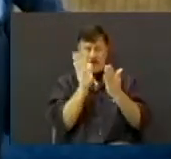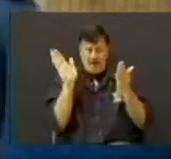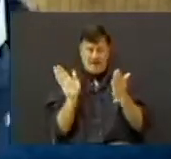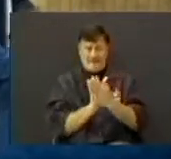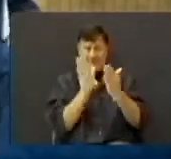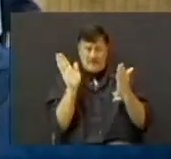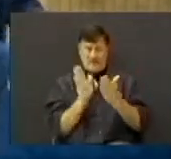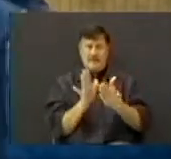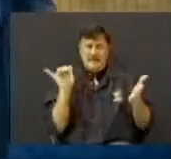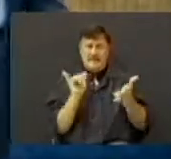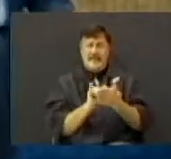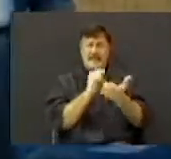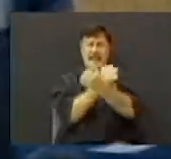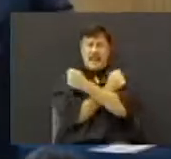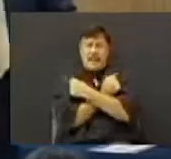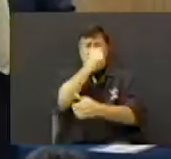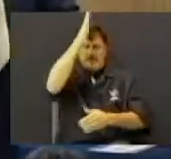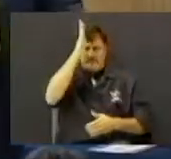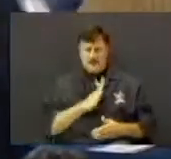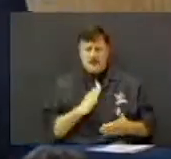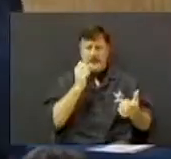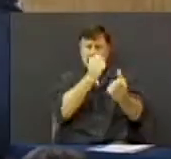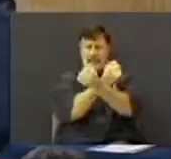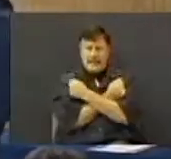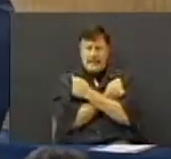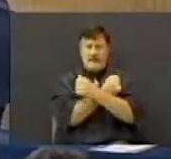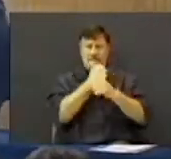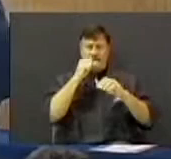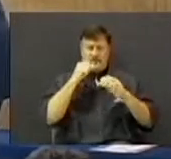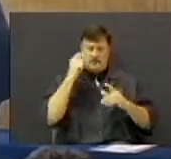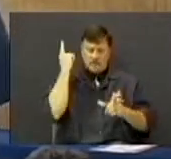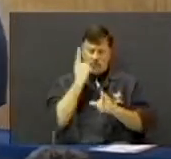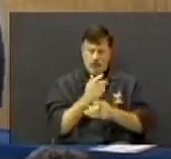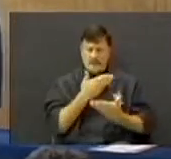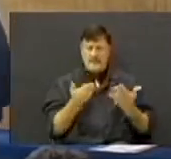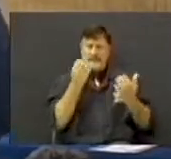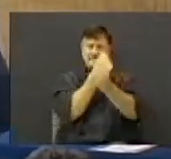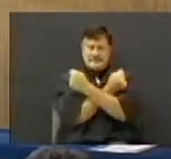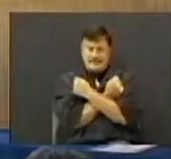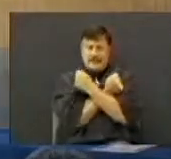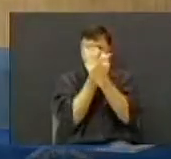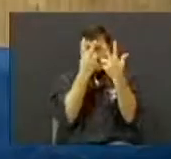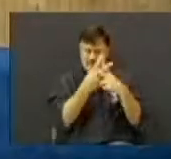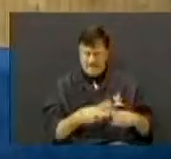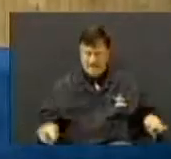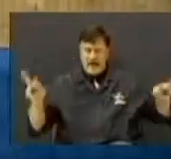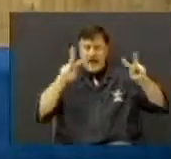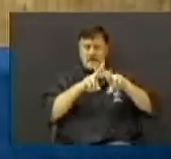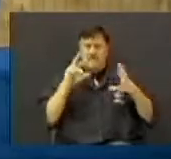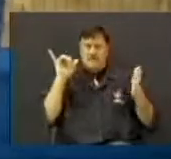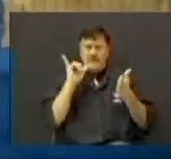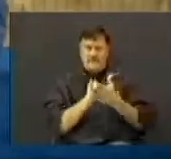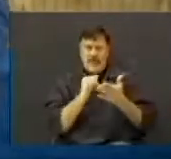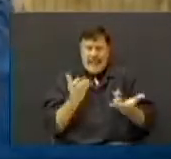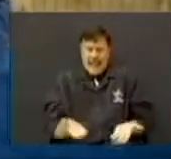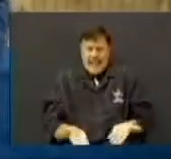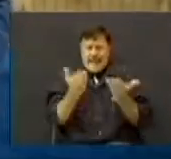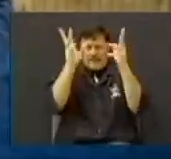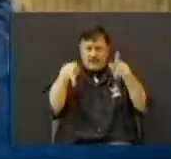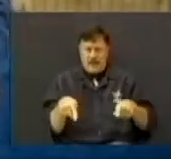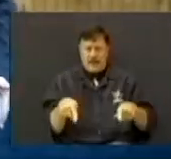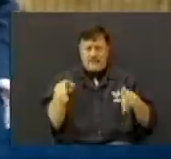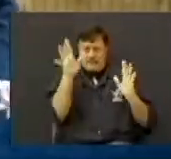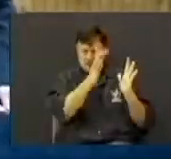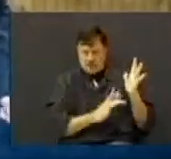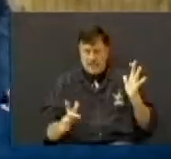room that love God, that love morality, that love values, that lift up Jesus, that live an example